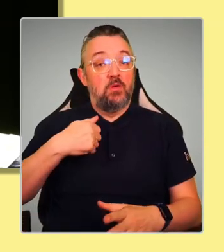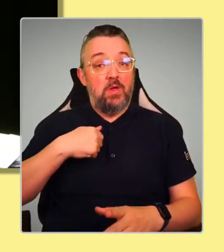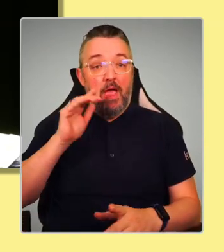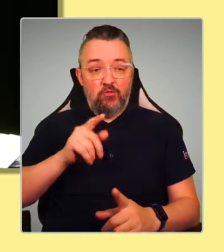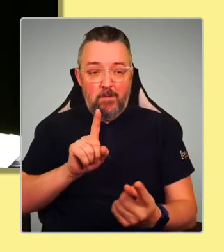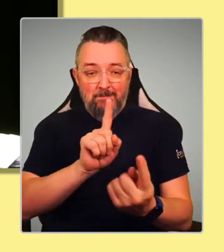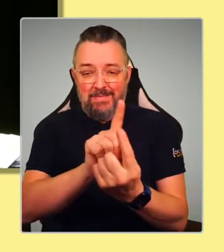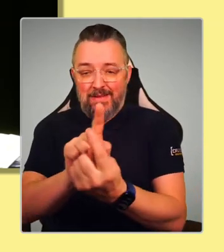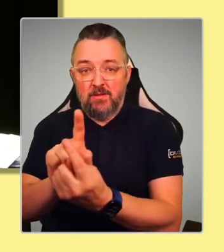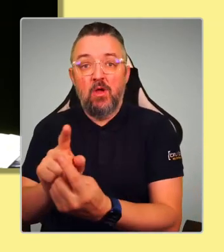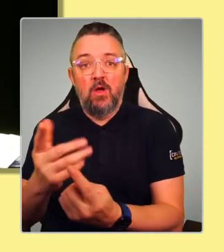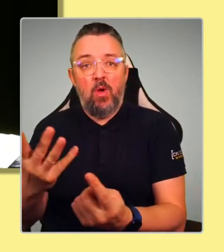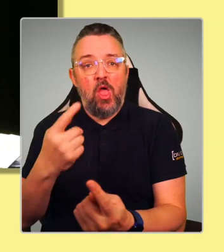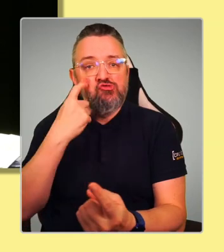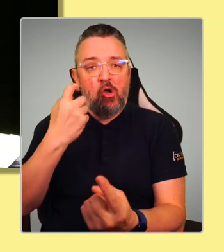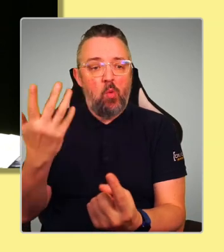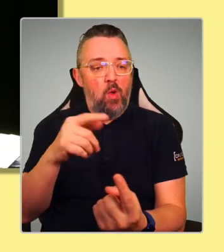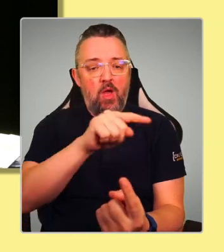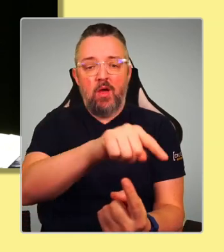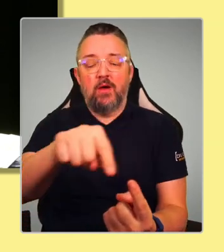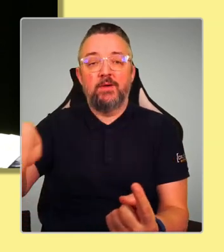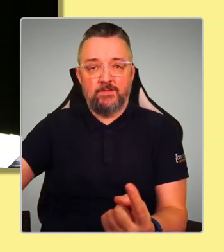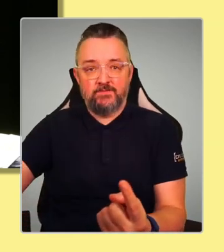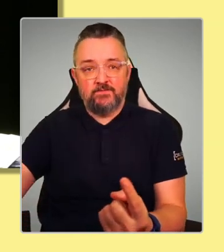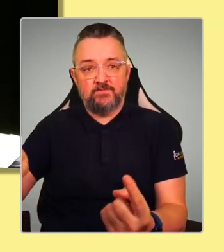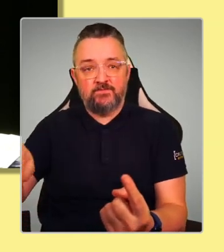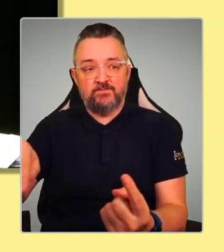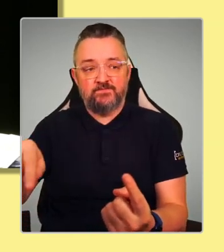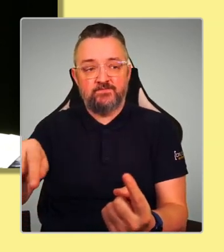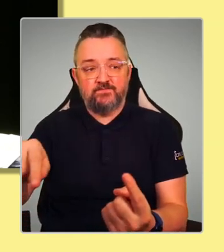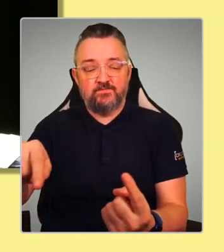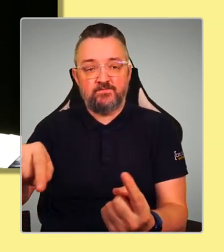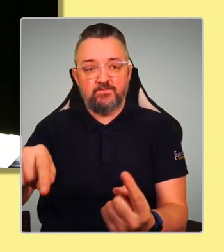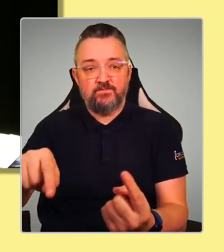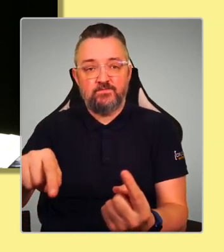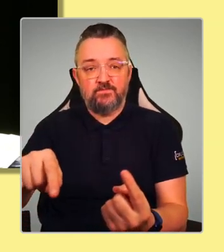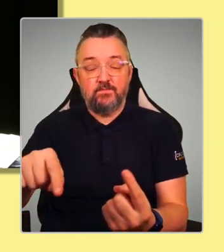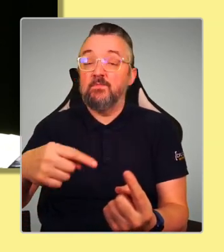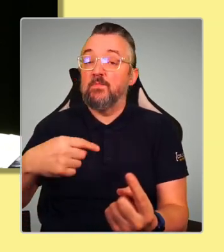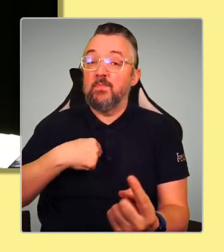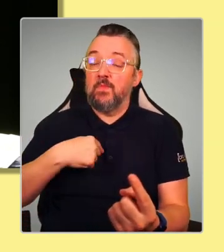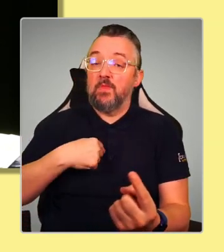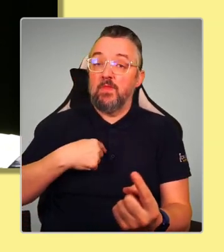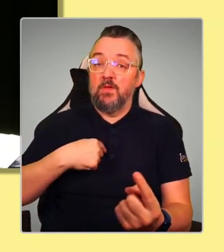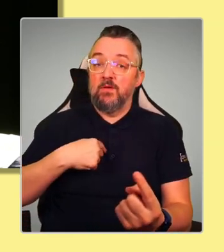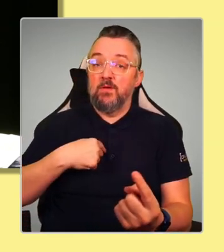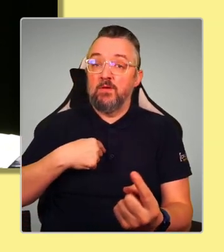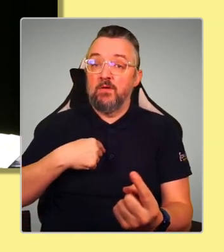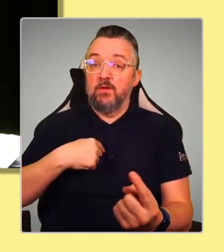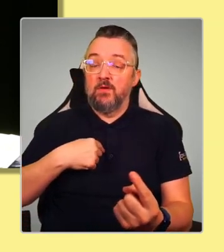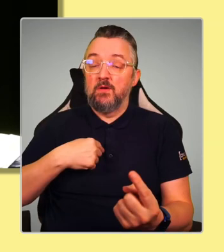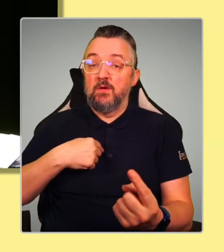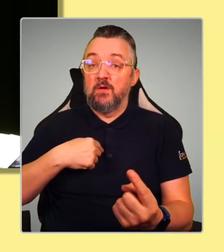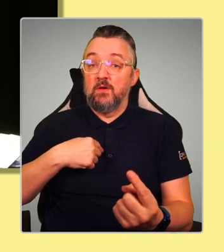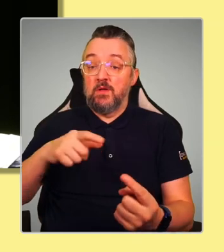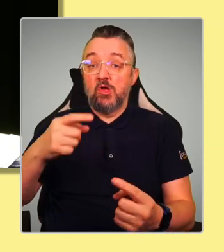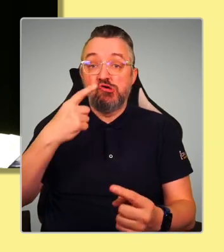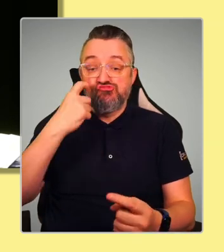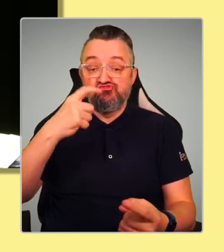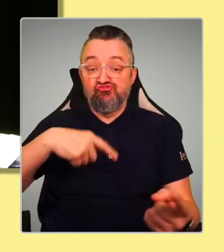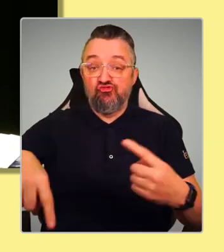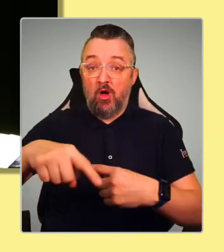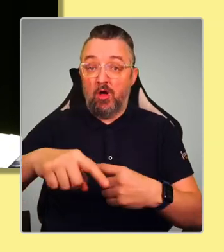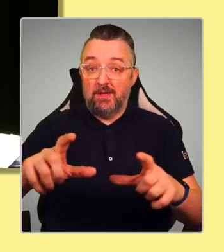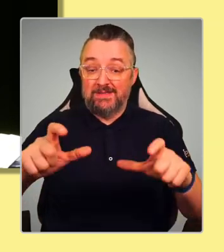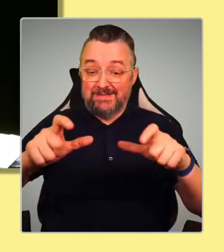the point, the substantive point I made. We are only going to keep our young people and our party and our movement